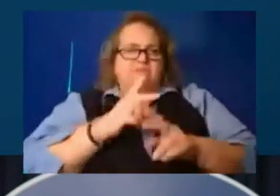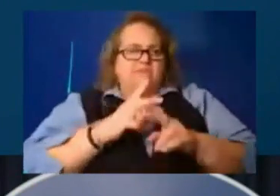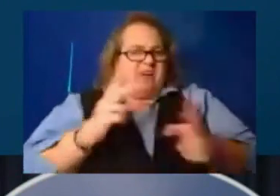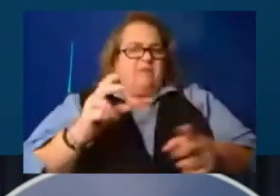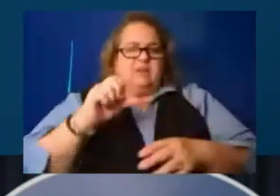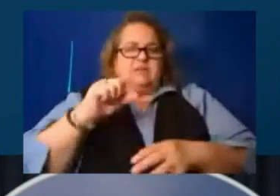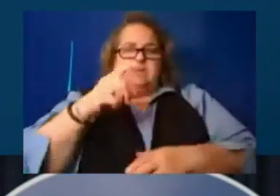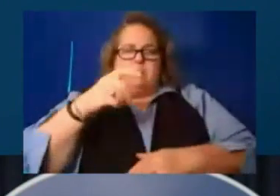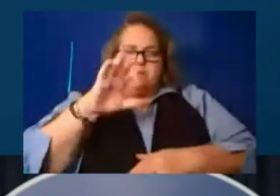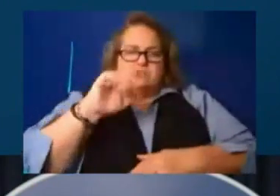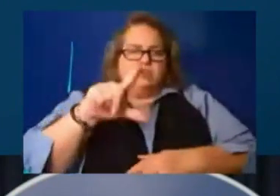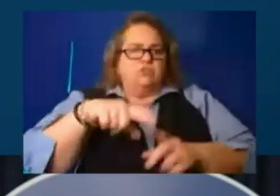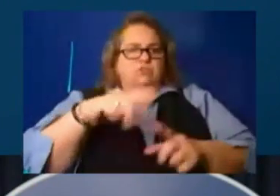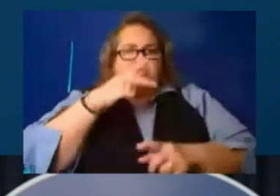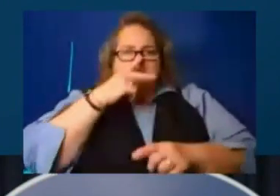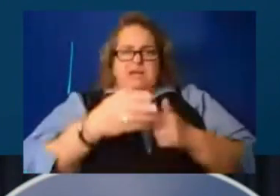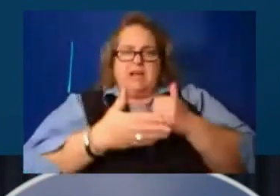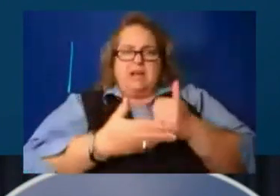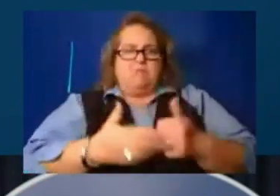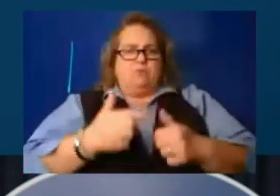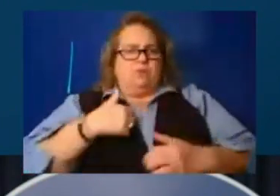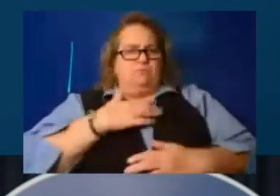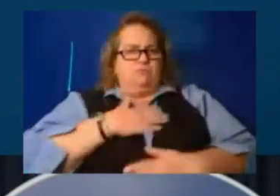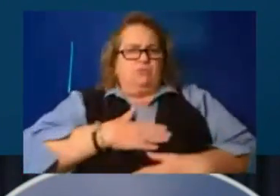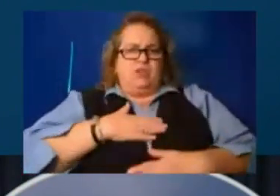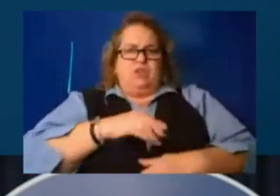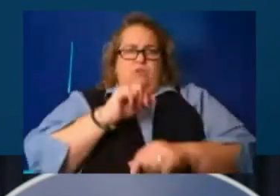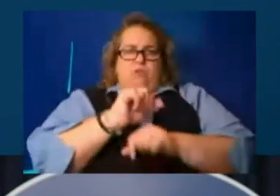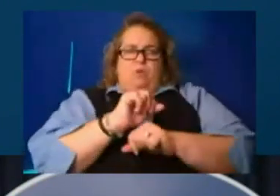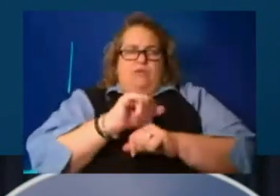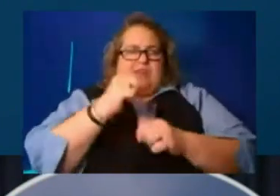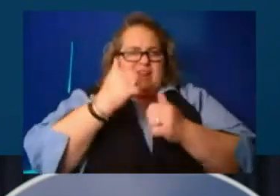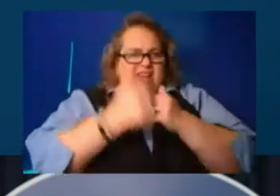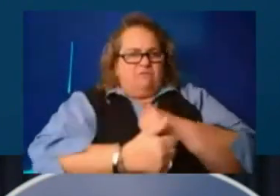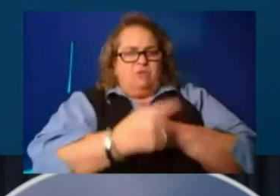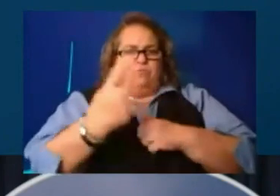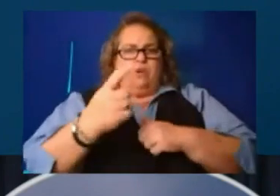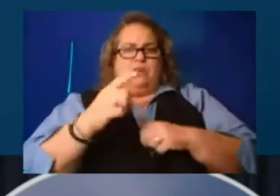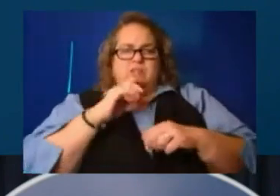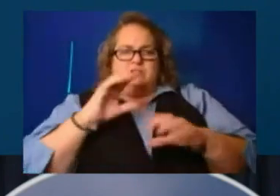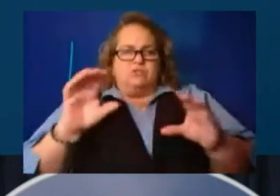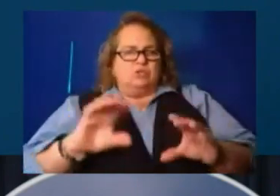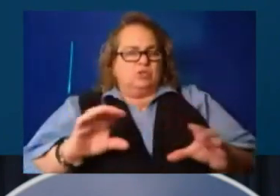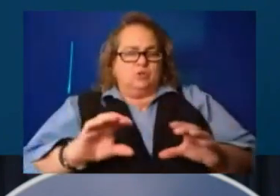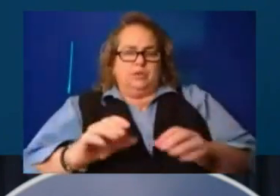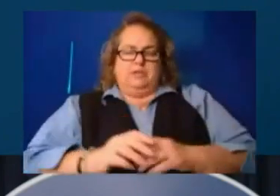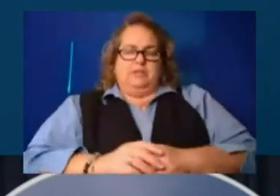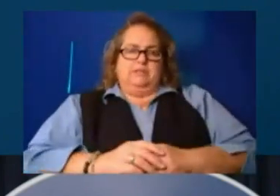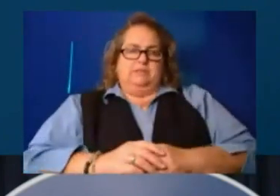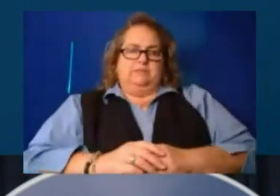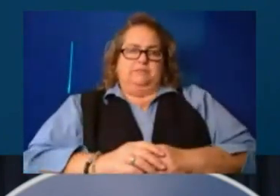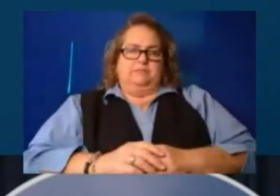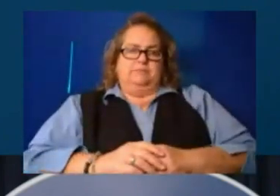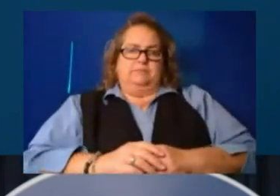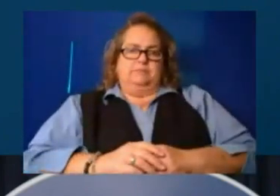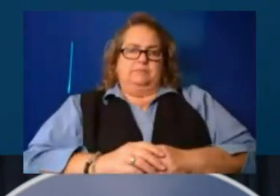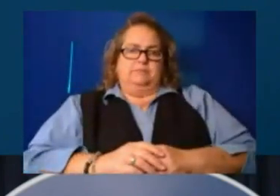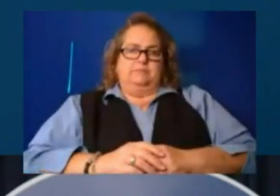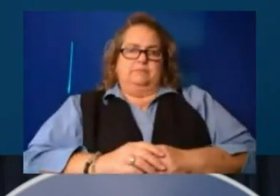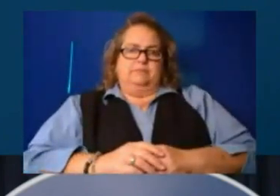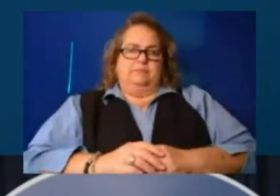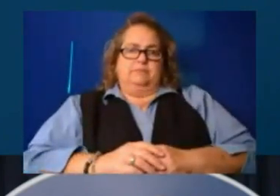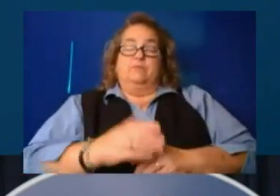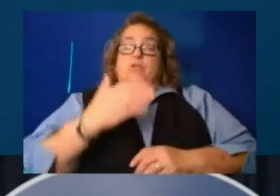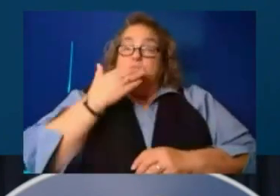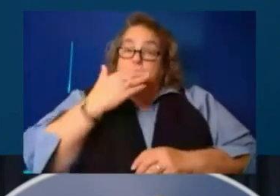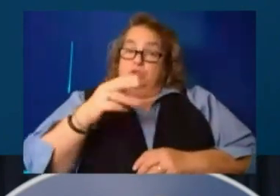Uh, appreciate, uh, the work that everybody is putting in. Um, all right. In good news, um,